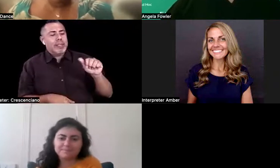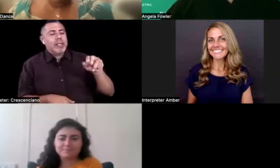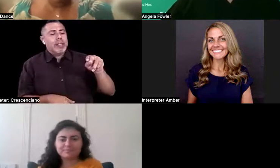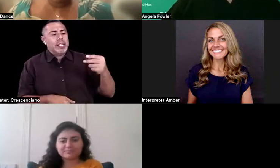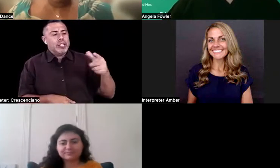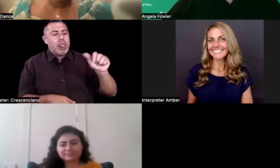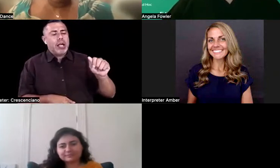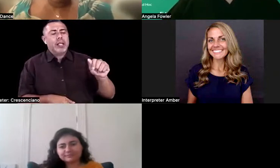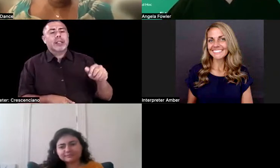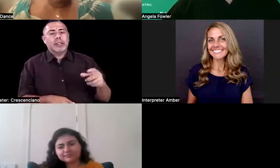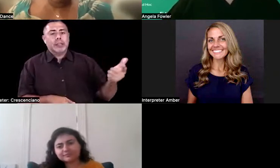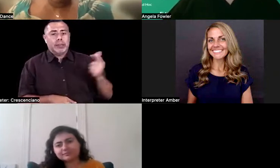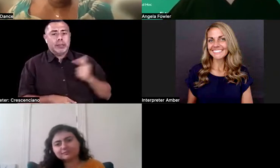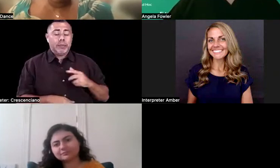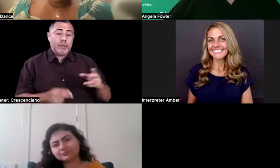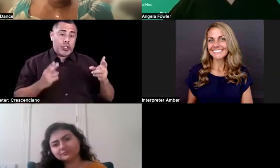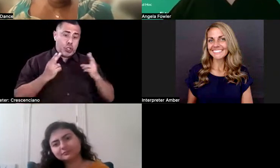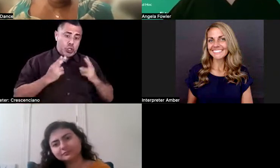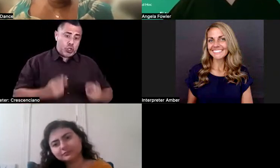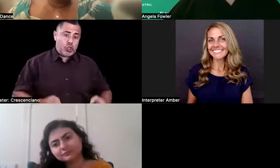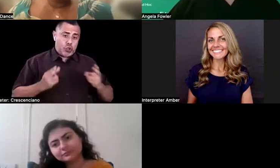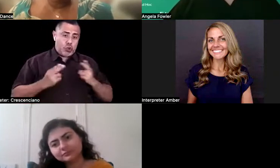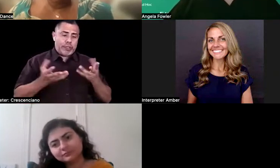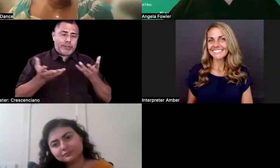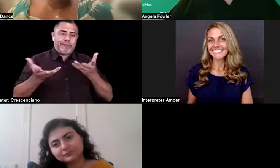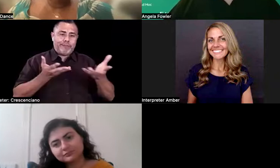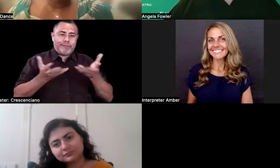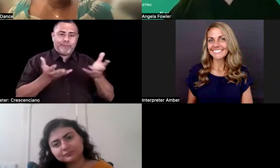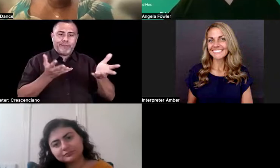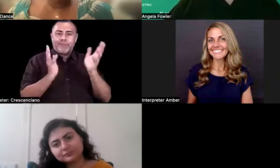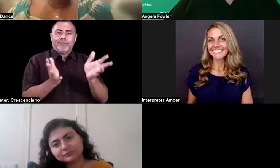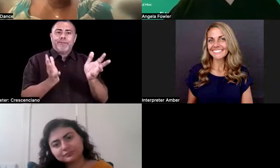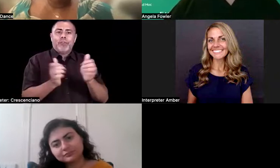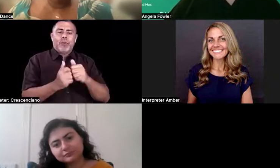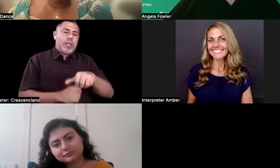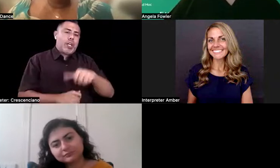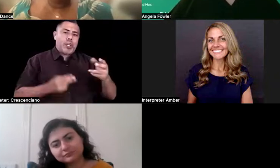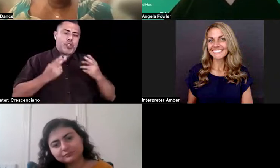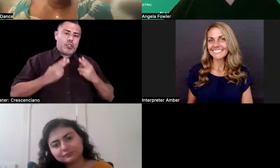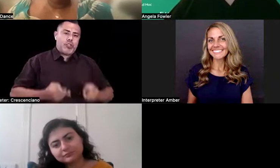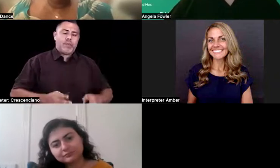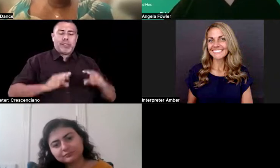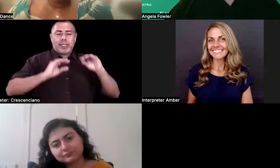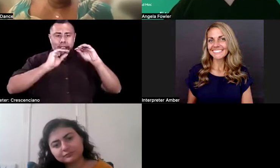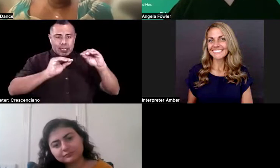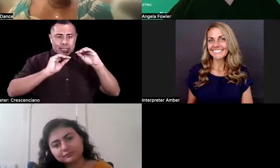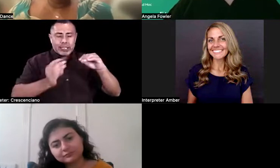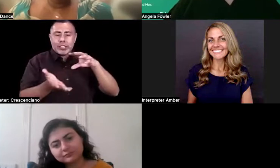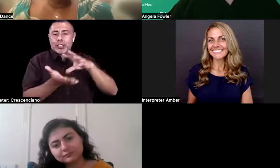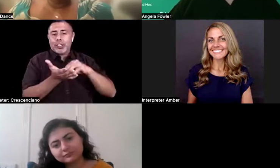Humans talking to other humans, teaching, learning, sharing,